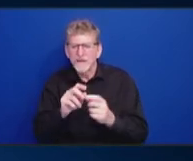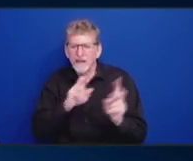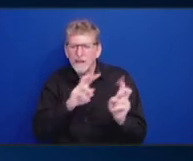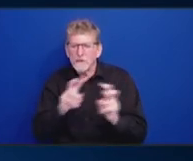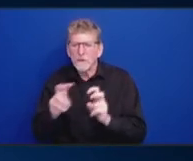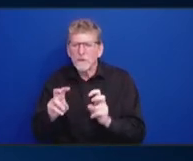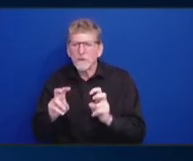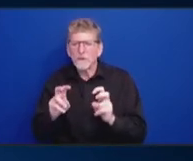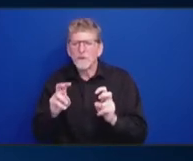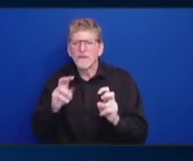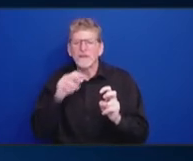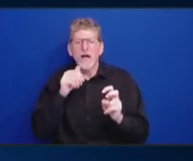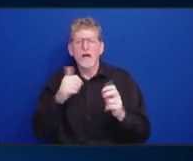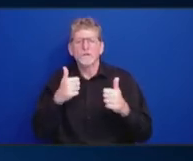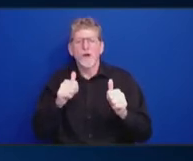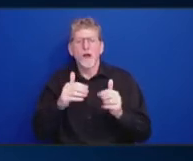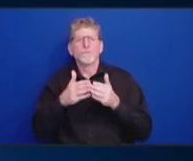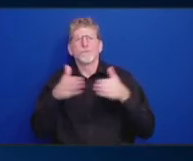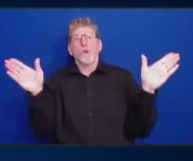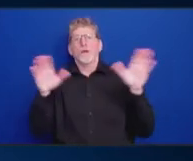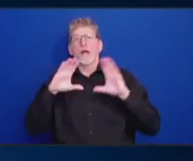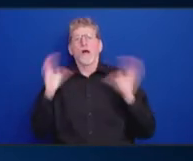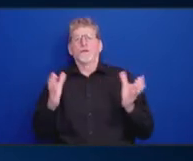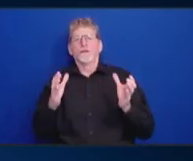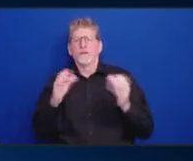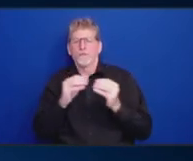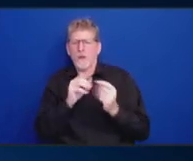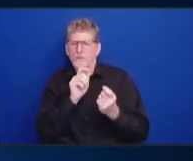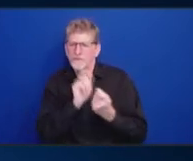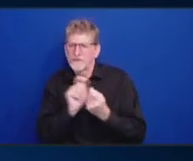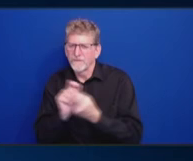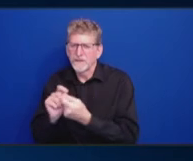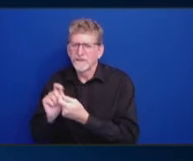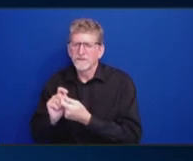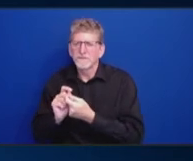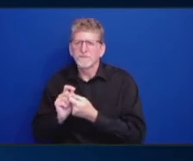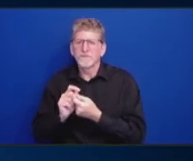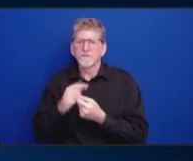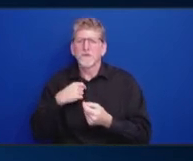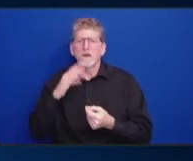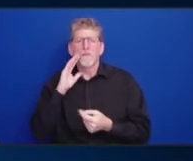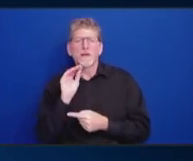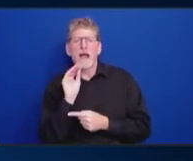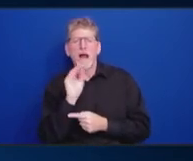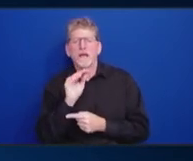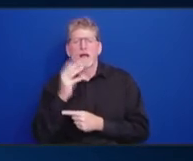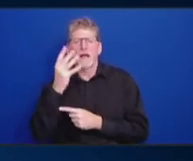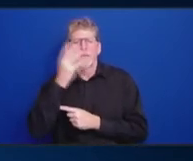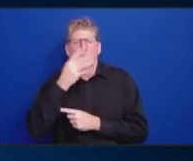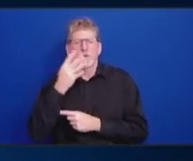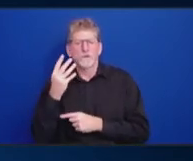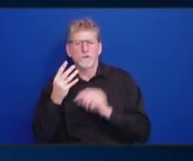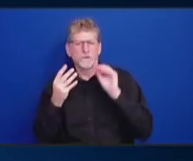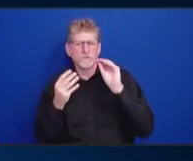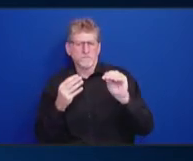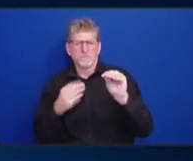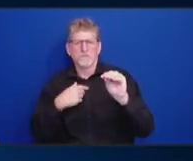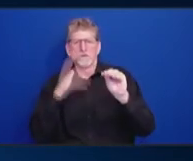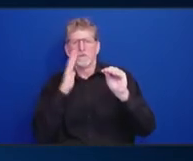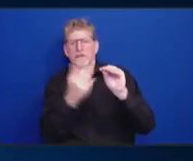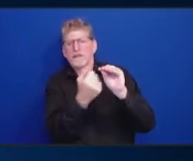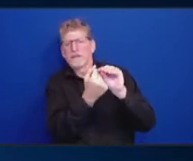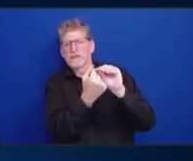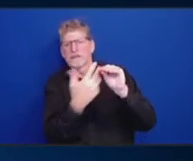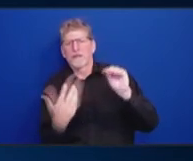I do want to make a pitch on immigration, and I want to explain this a little bit. It's immigration and citizenship status,